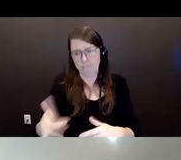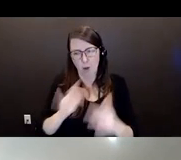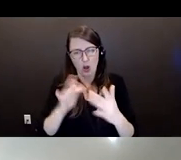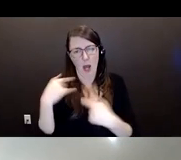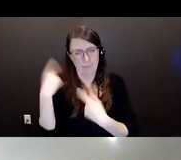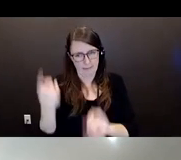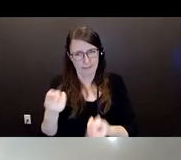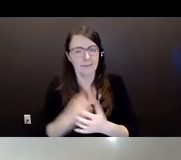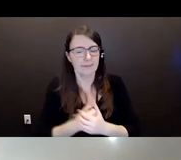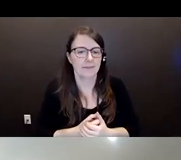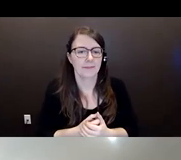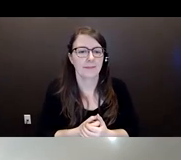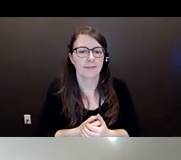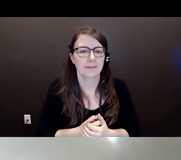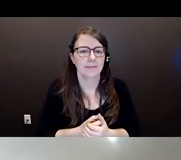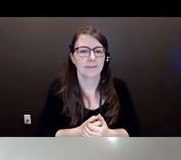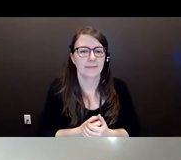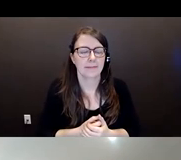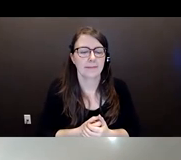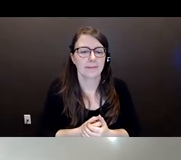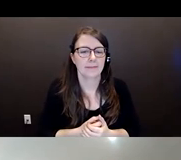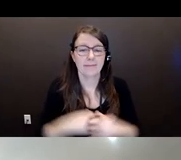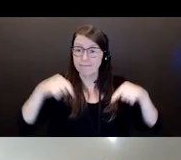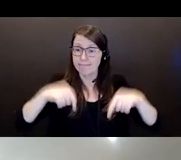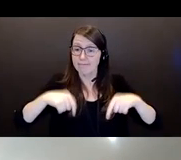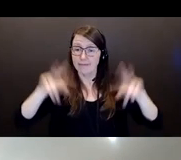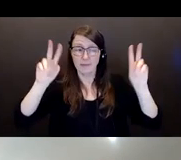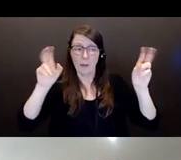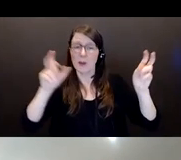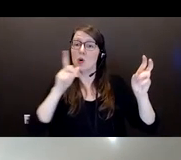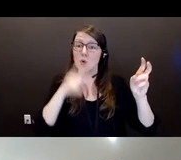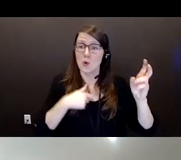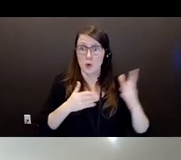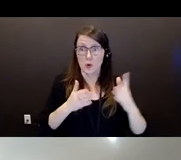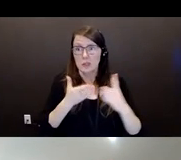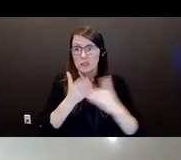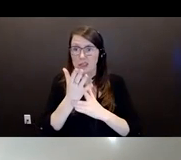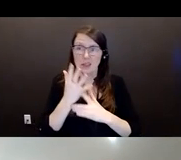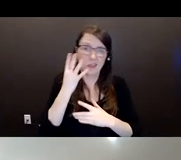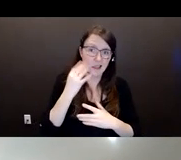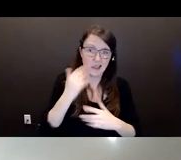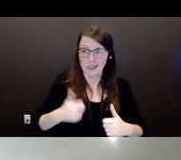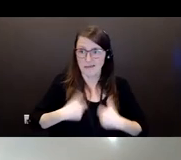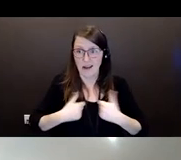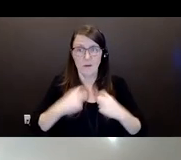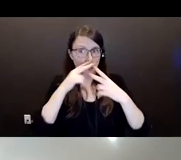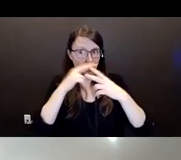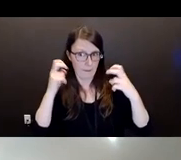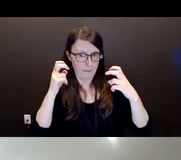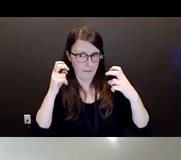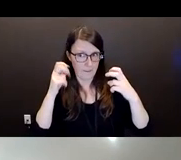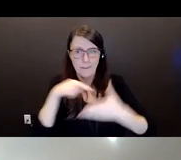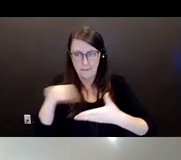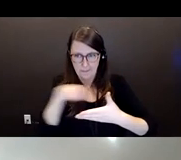So, as I mentioned before, this is Victims and Survivors of Crime Week. So, we have this series of lineups. And our first speaker